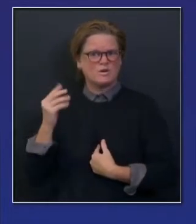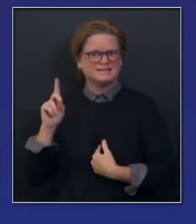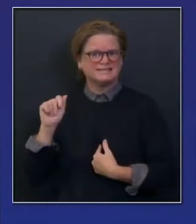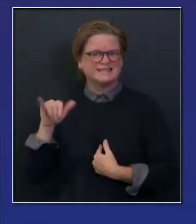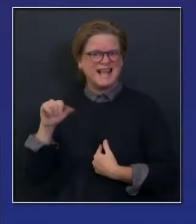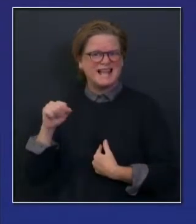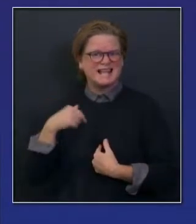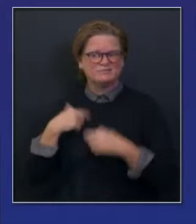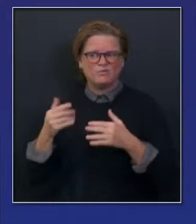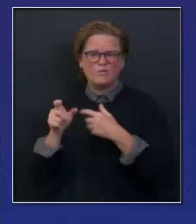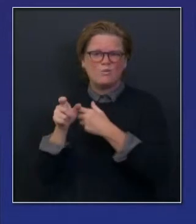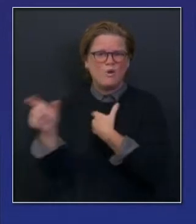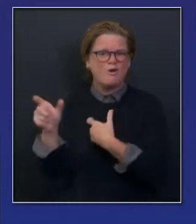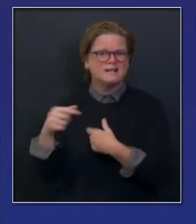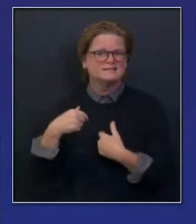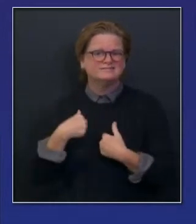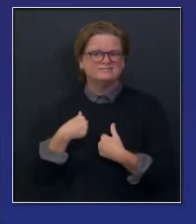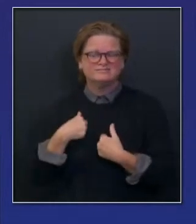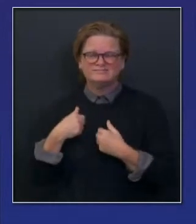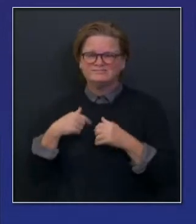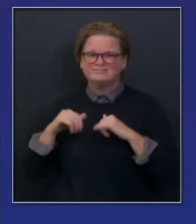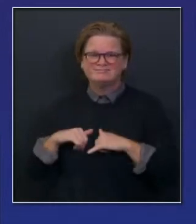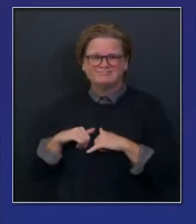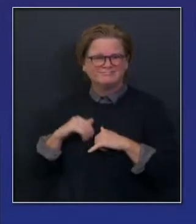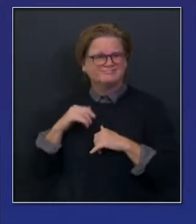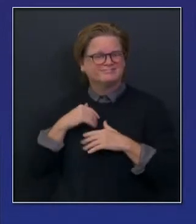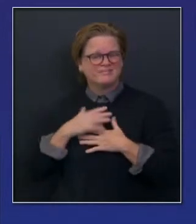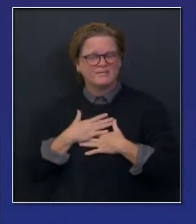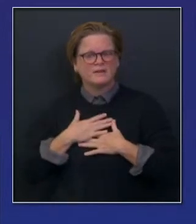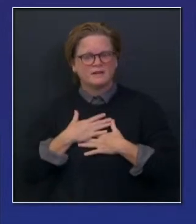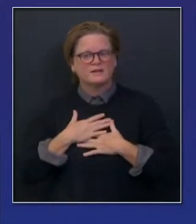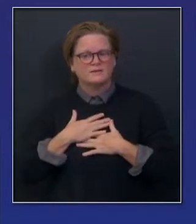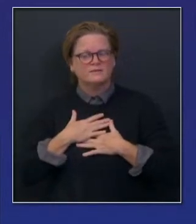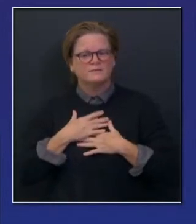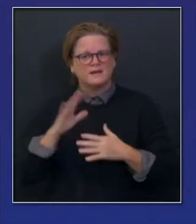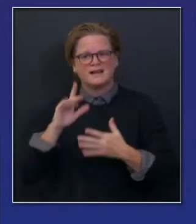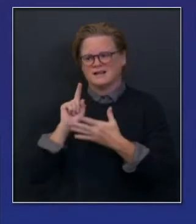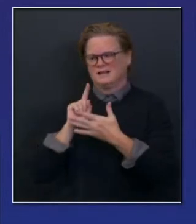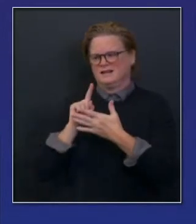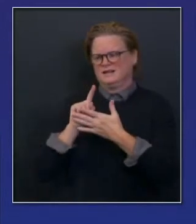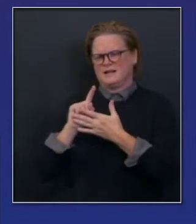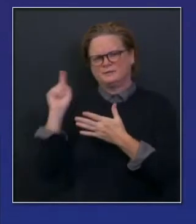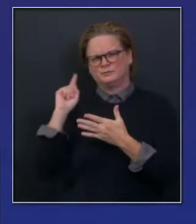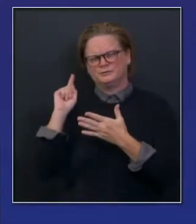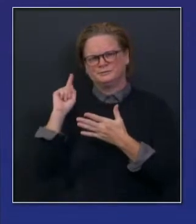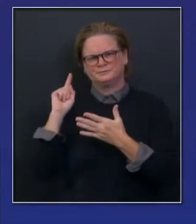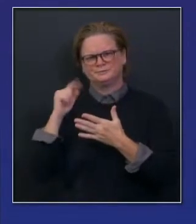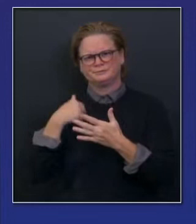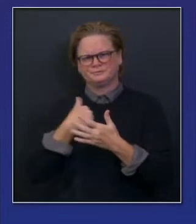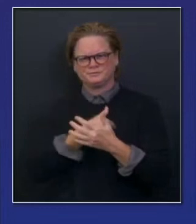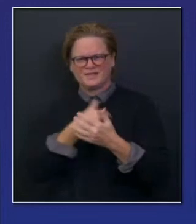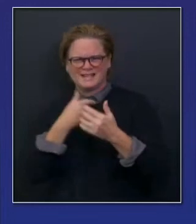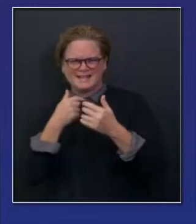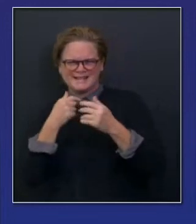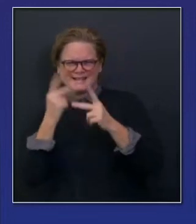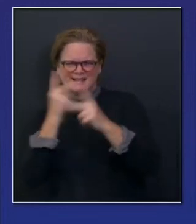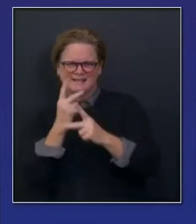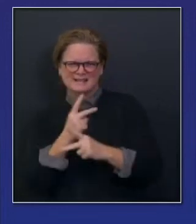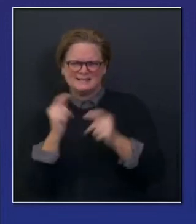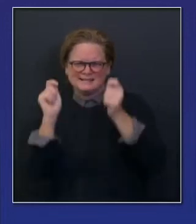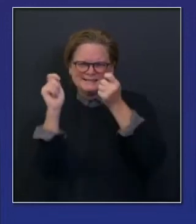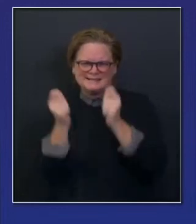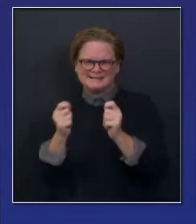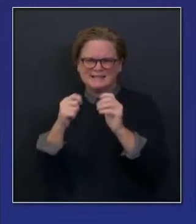Here's what we also did last week. We, on Friday, announced that we are adjusting our nurse-to-patient ratios in the state, and I just want to